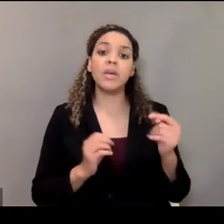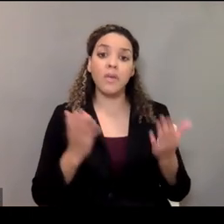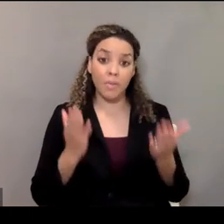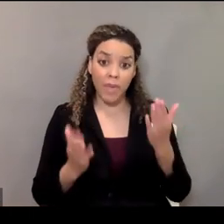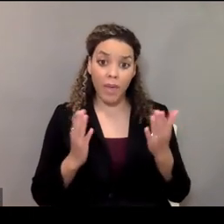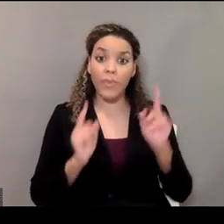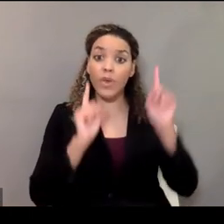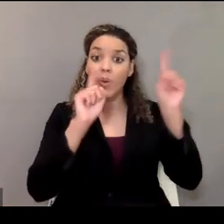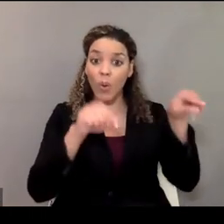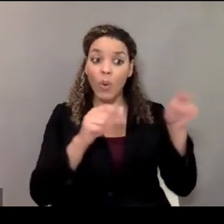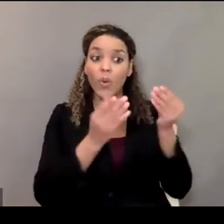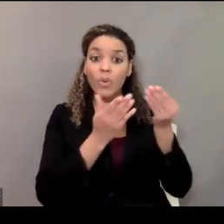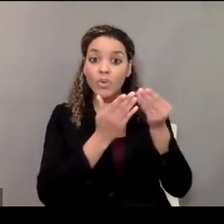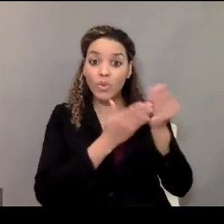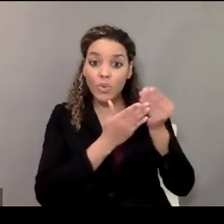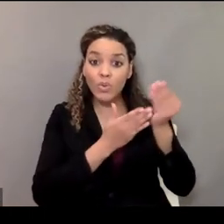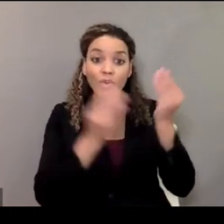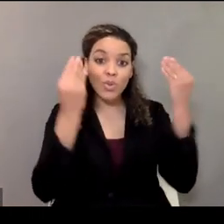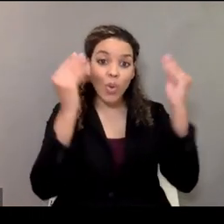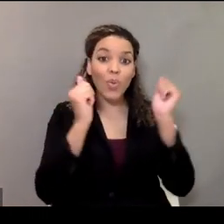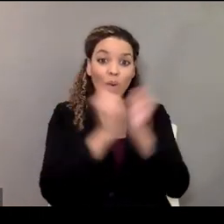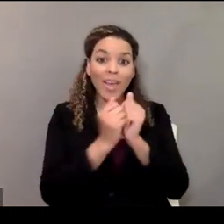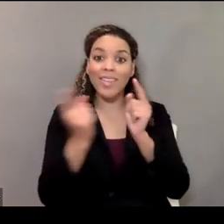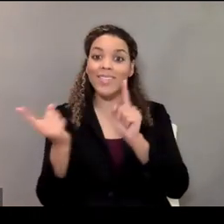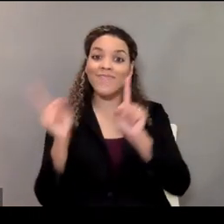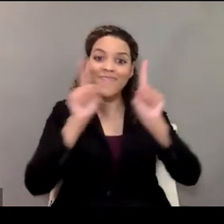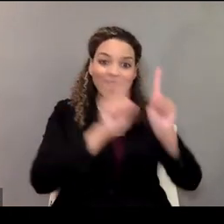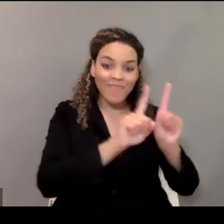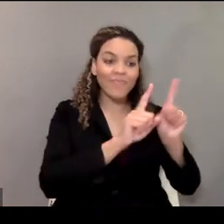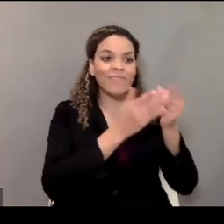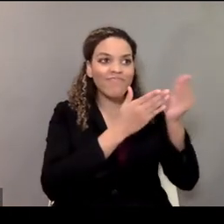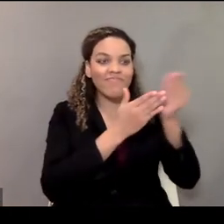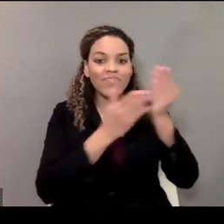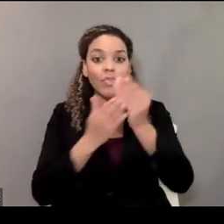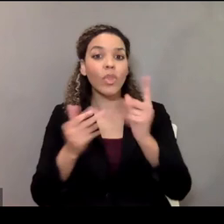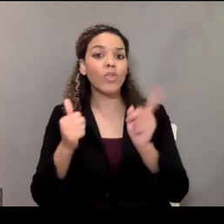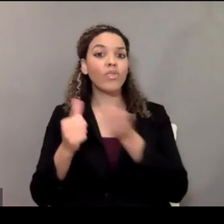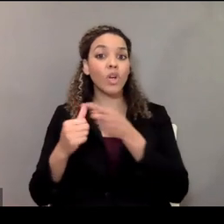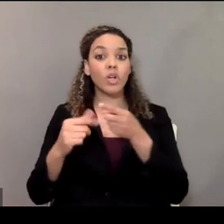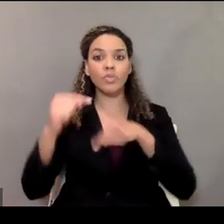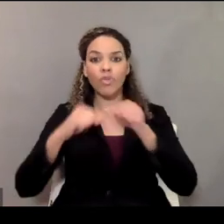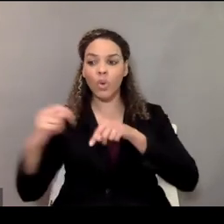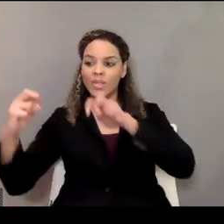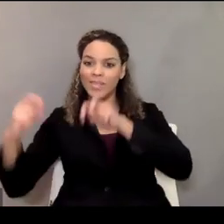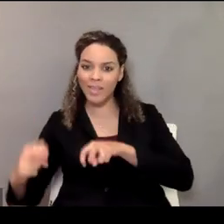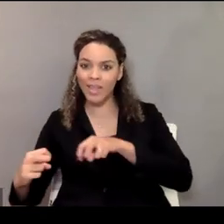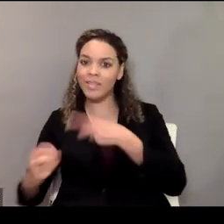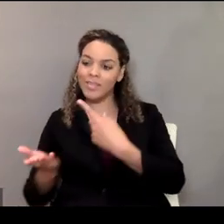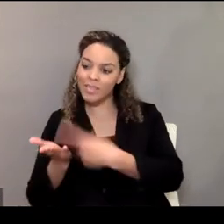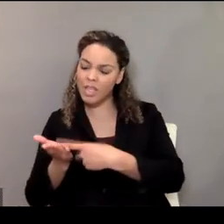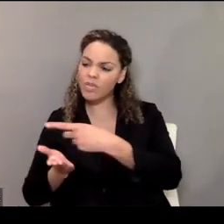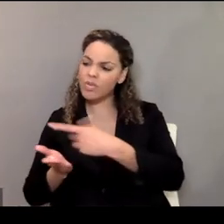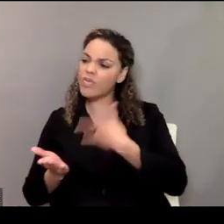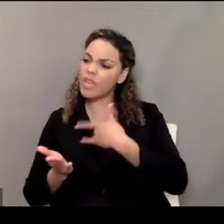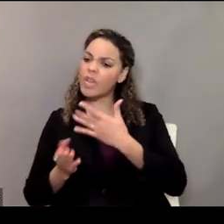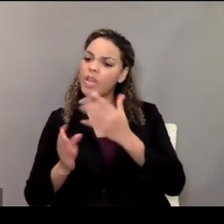want to go to the door with the person after you sit down and they come up with what they what they might feel